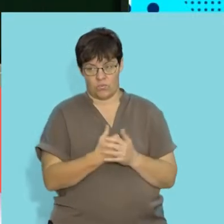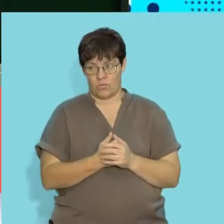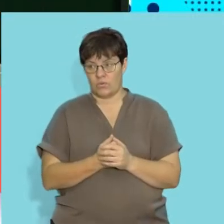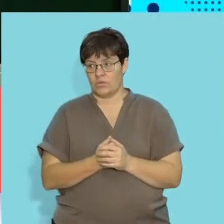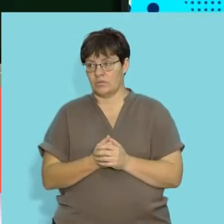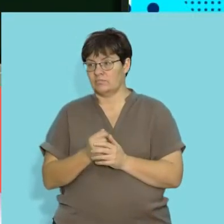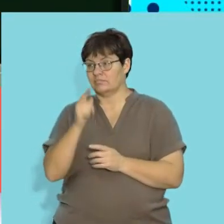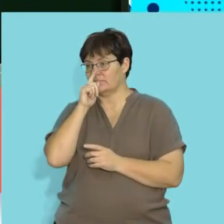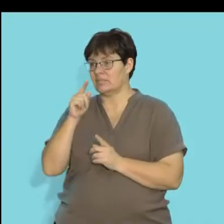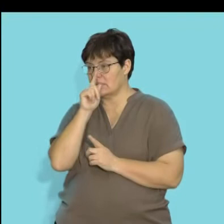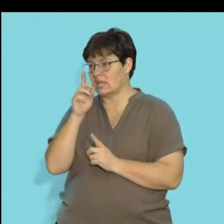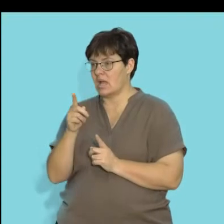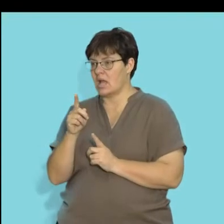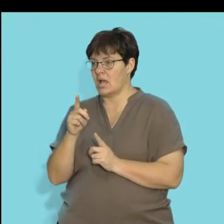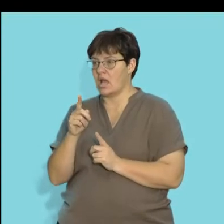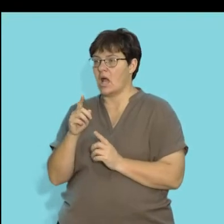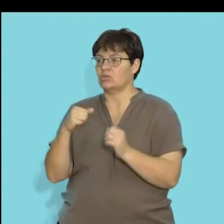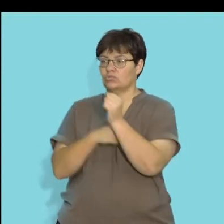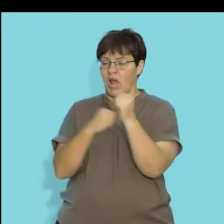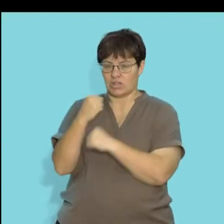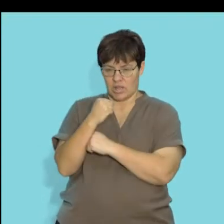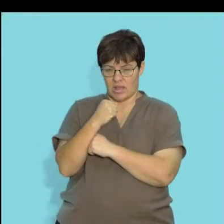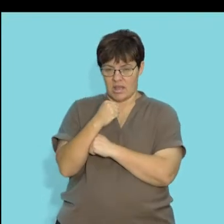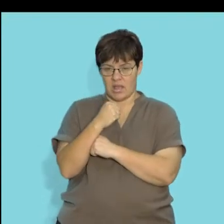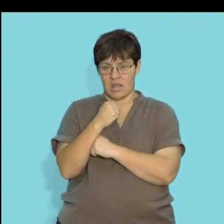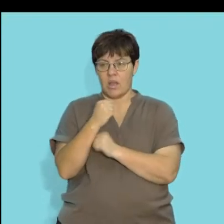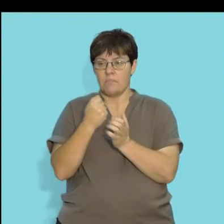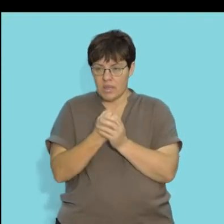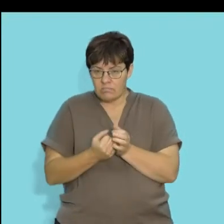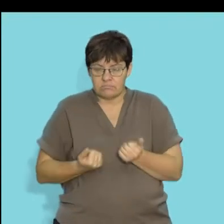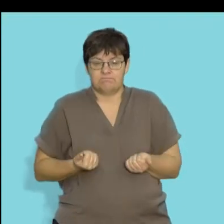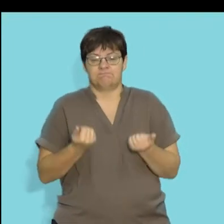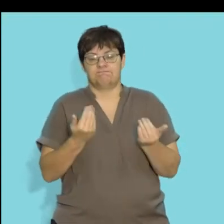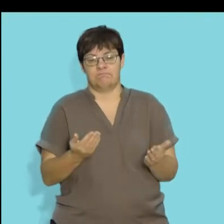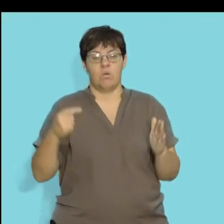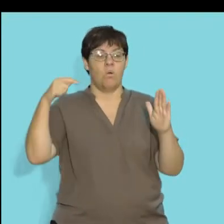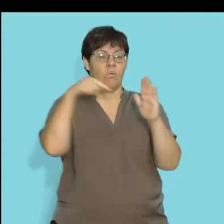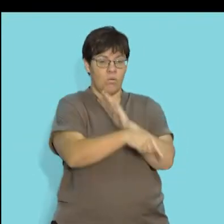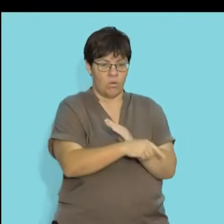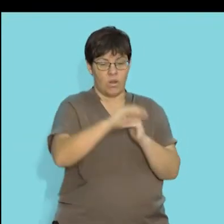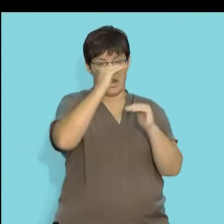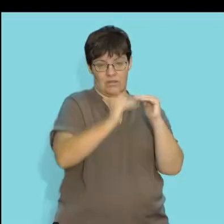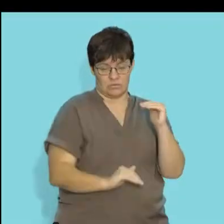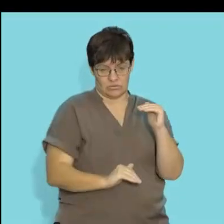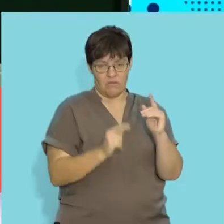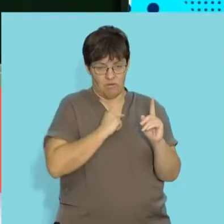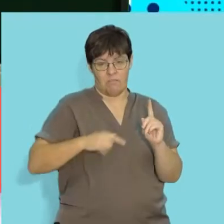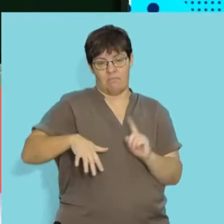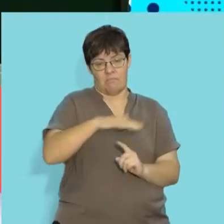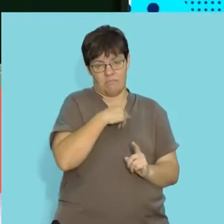and in terms of in that way you'll find there are certain structures that allow them to reduce their loss of water from